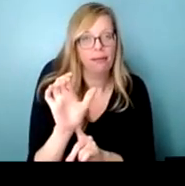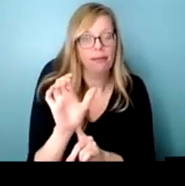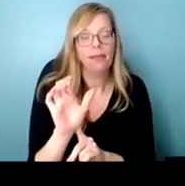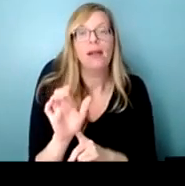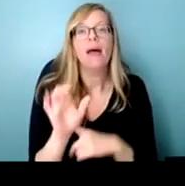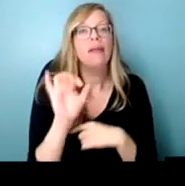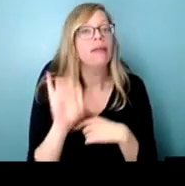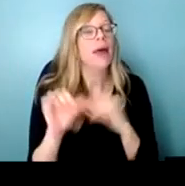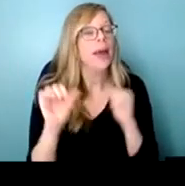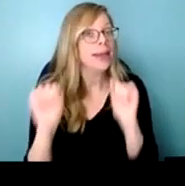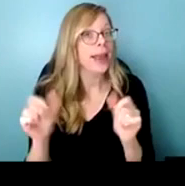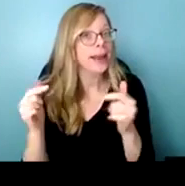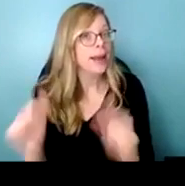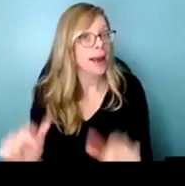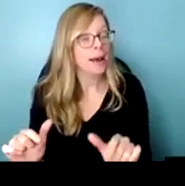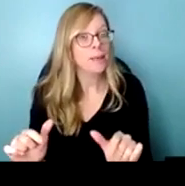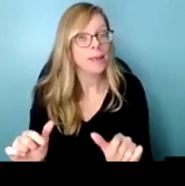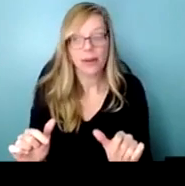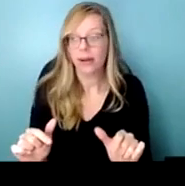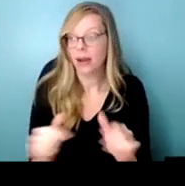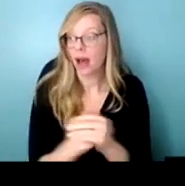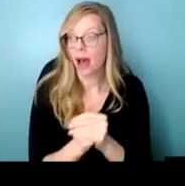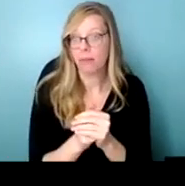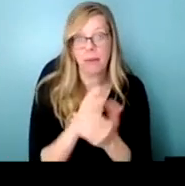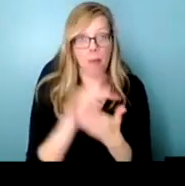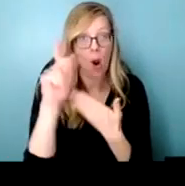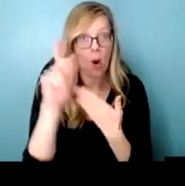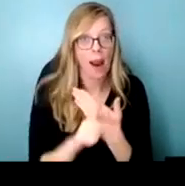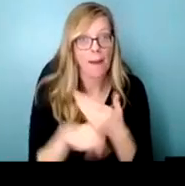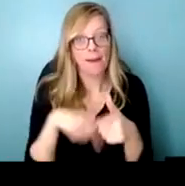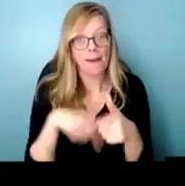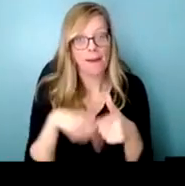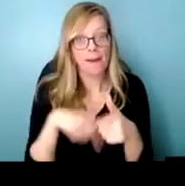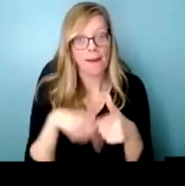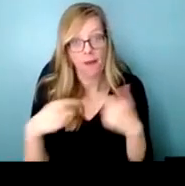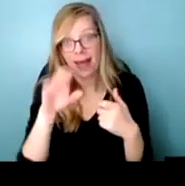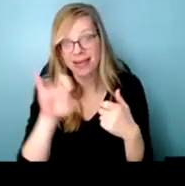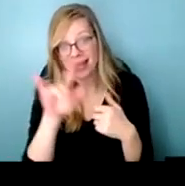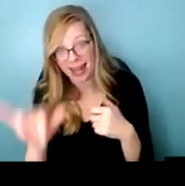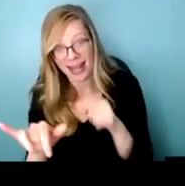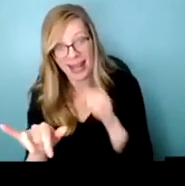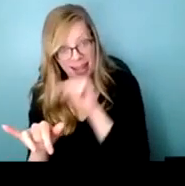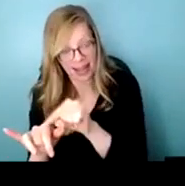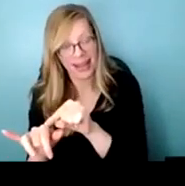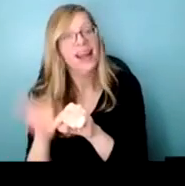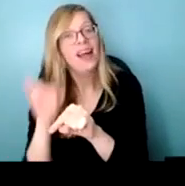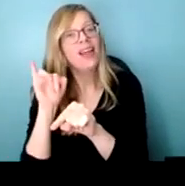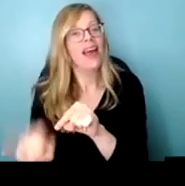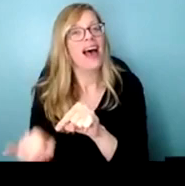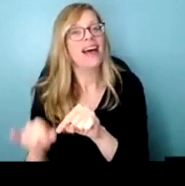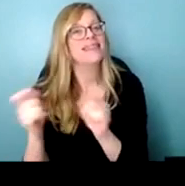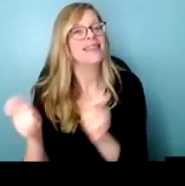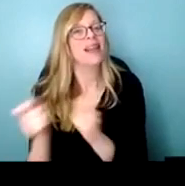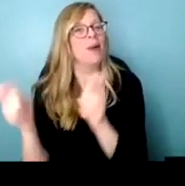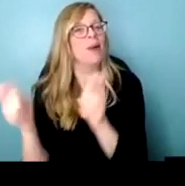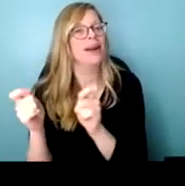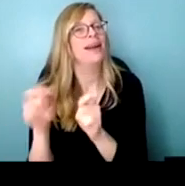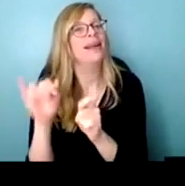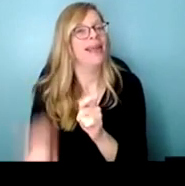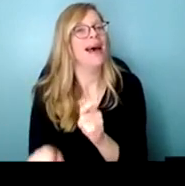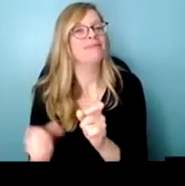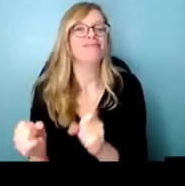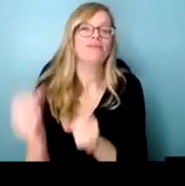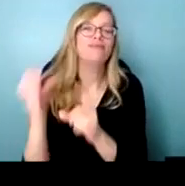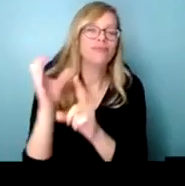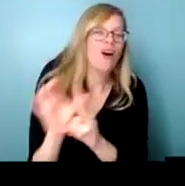multiculturalism um sort of a program from the city that was celebrating the multiculturalism within the within the city but you might